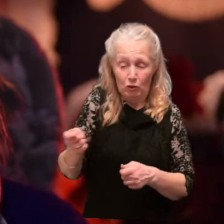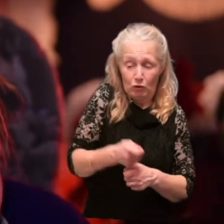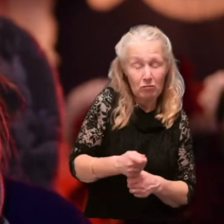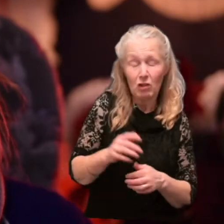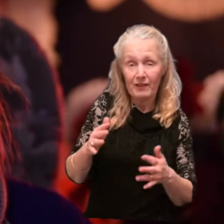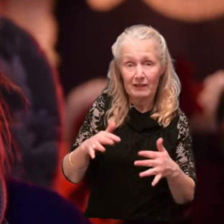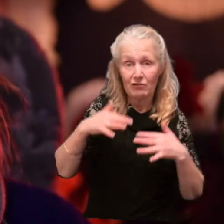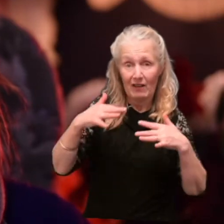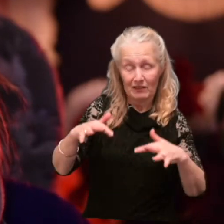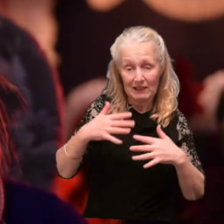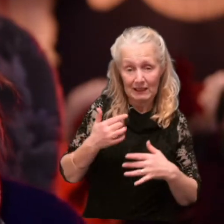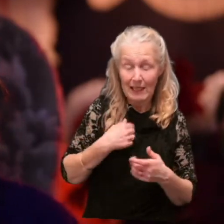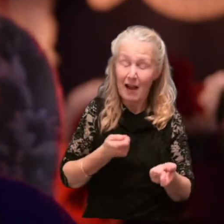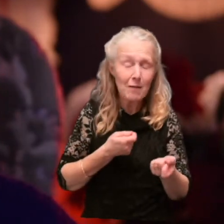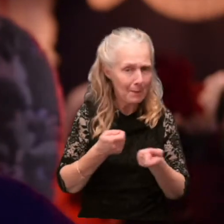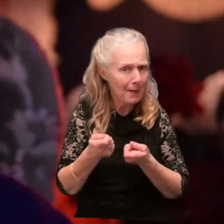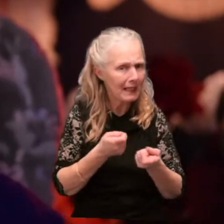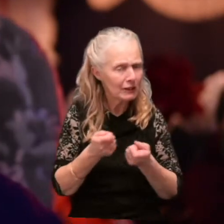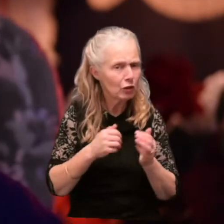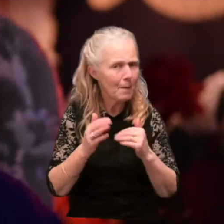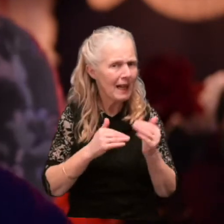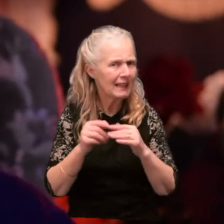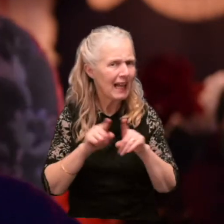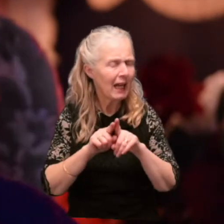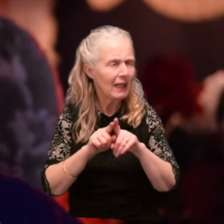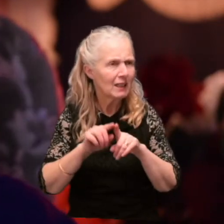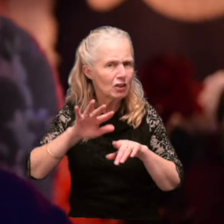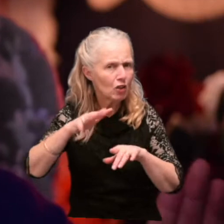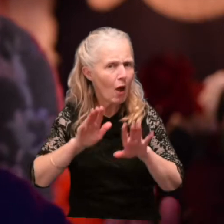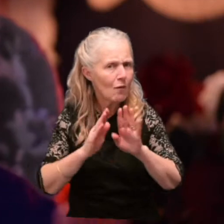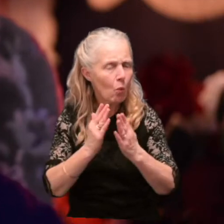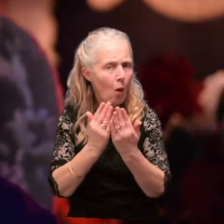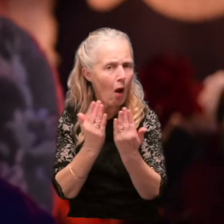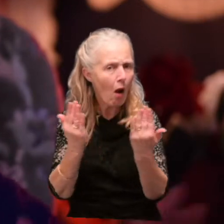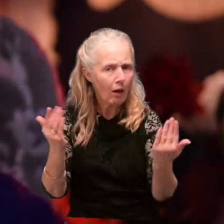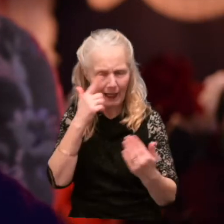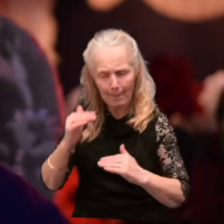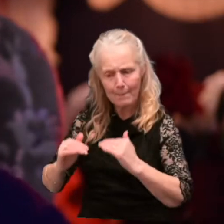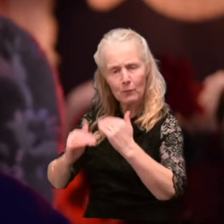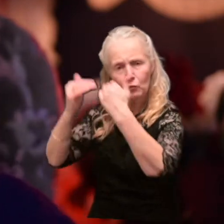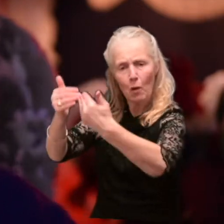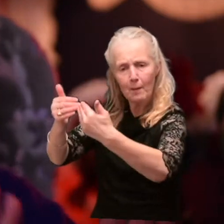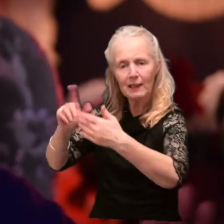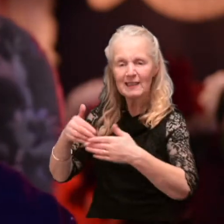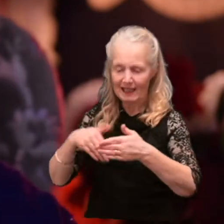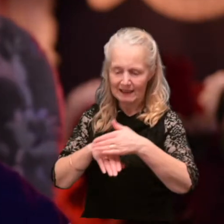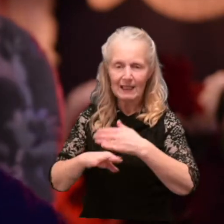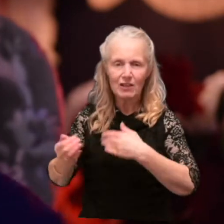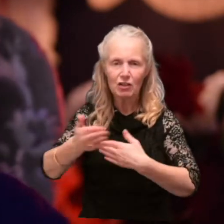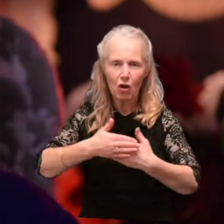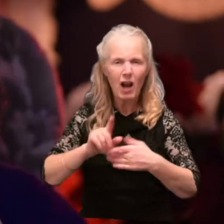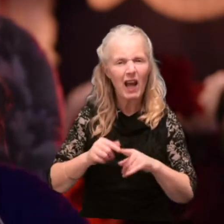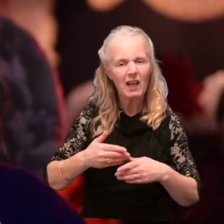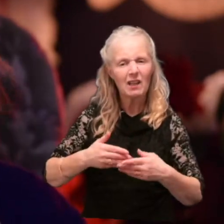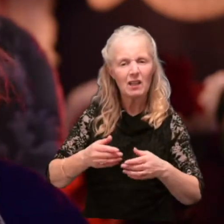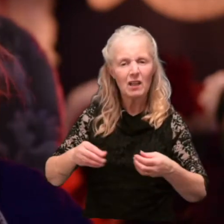And I've managed to build a sort of wall that I can put up against the inside of the door, you know, a wall of cardboard.